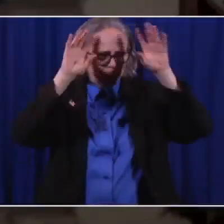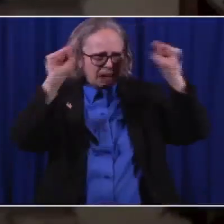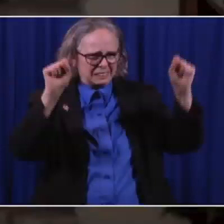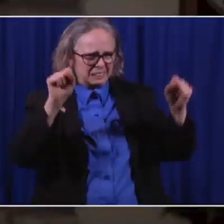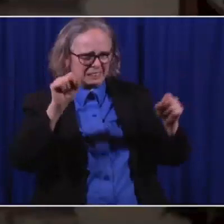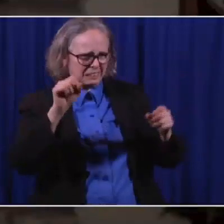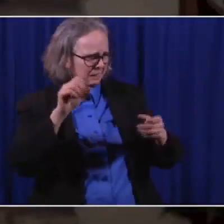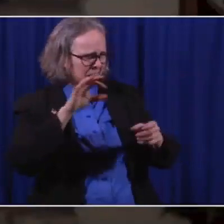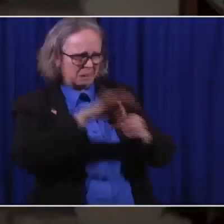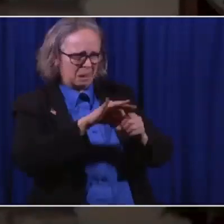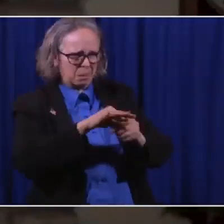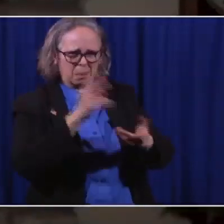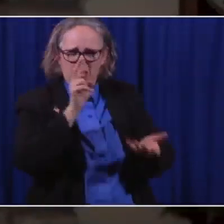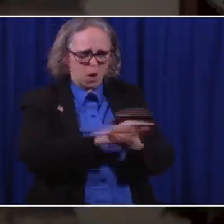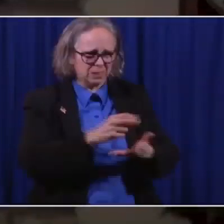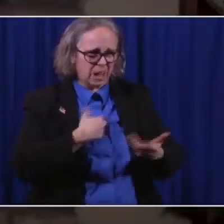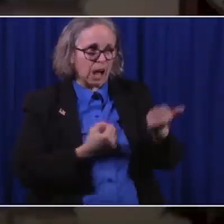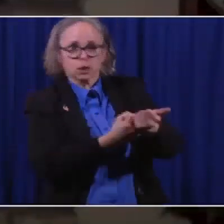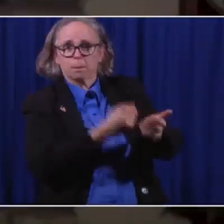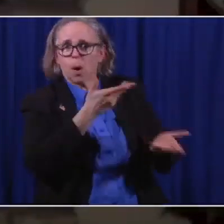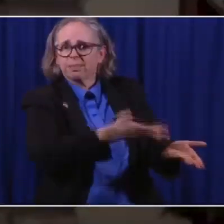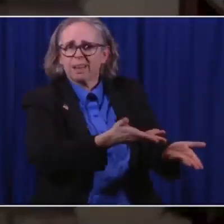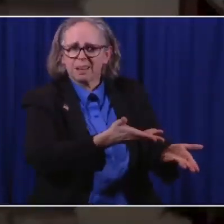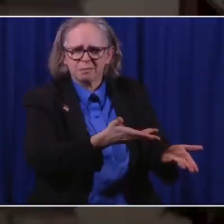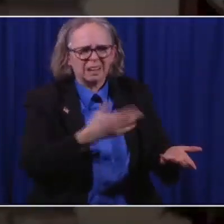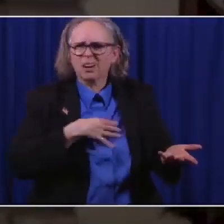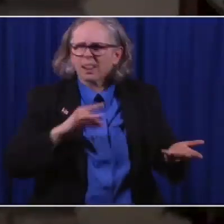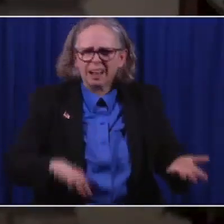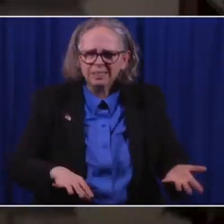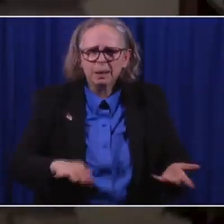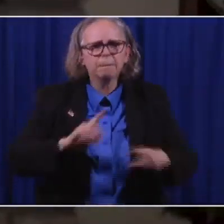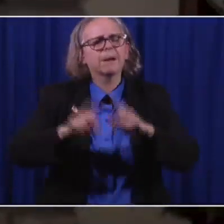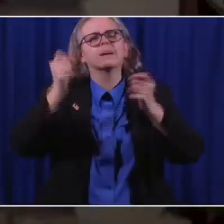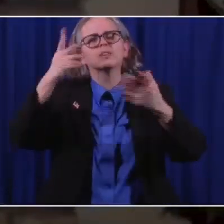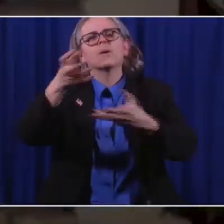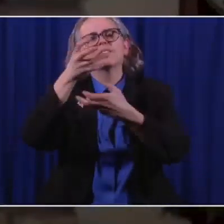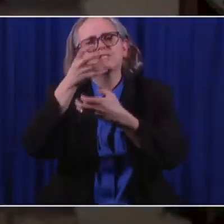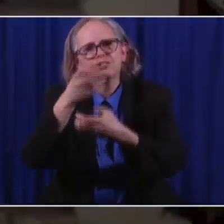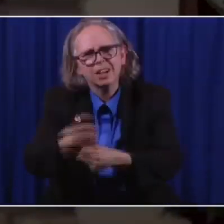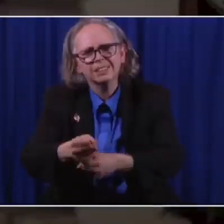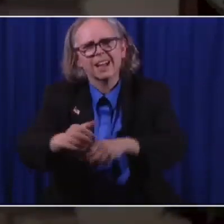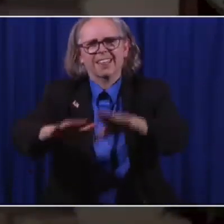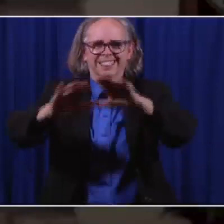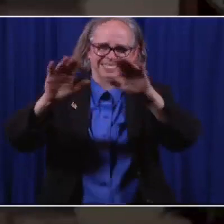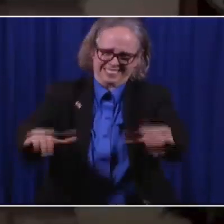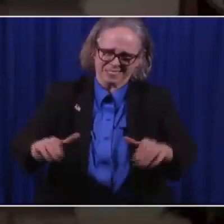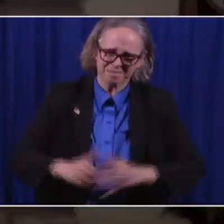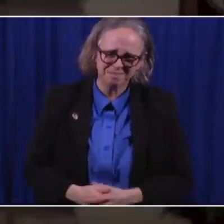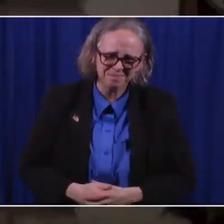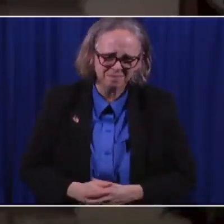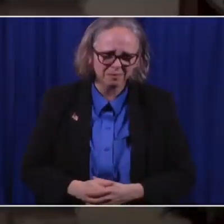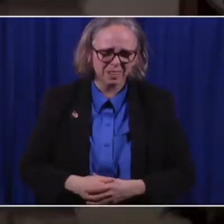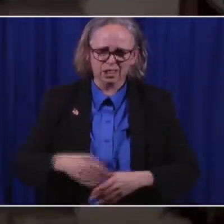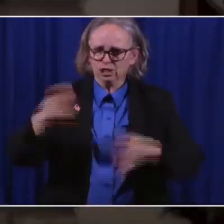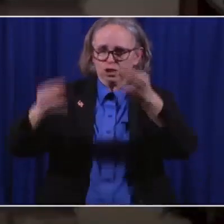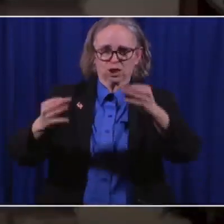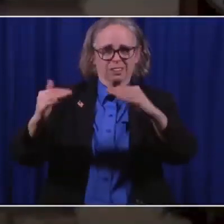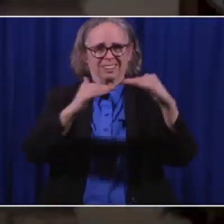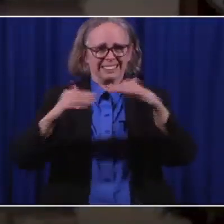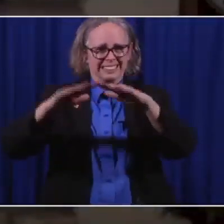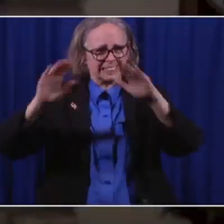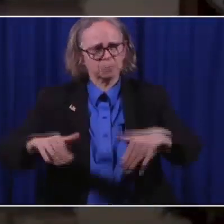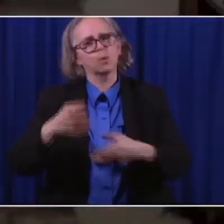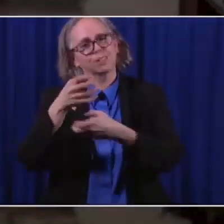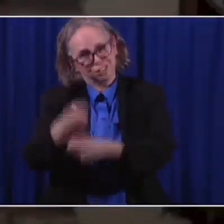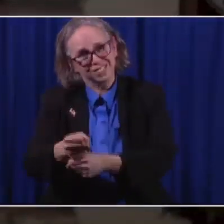But the system works, and we have to trust the system. But we also have to just trust the judicial system. And what I've said is, let it play out.